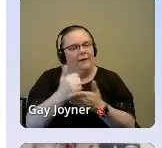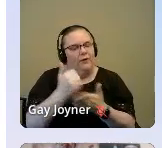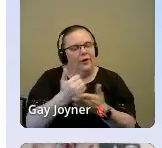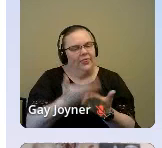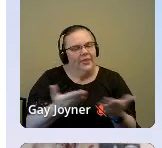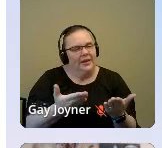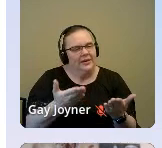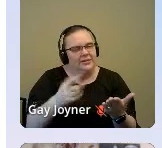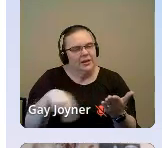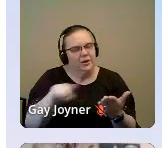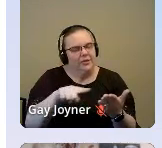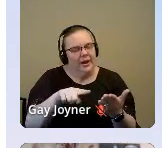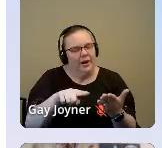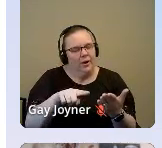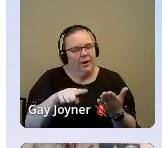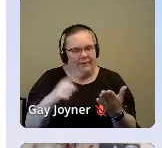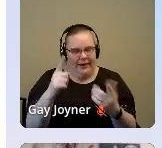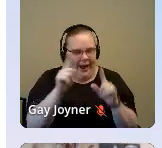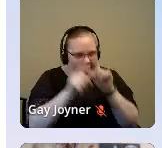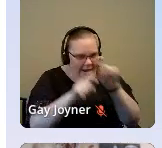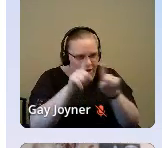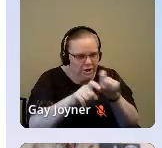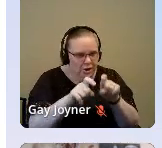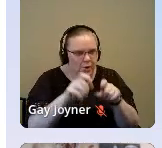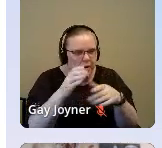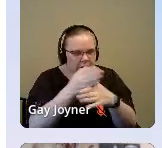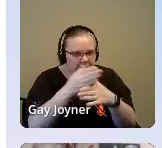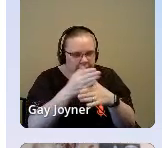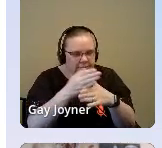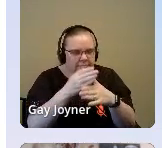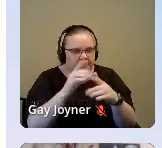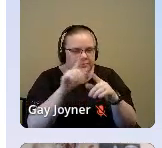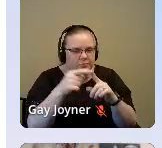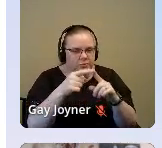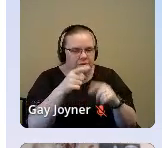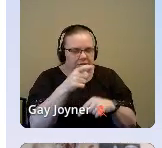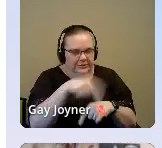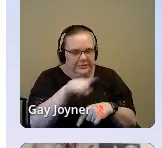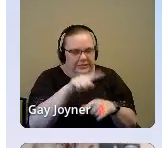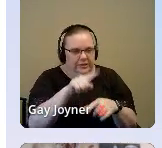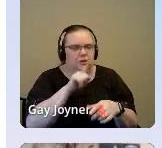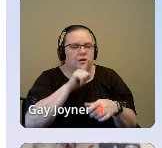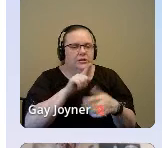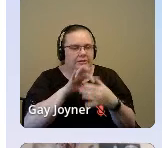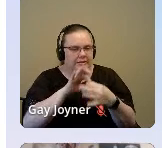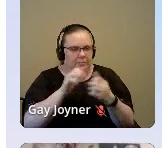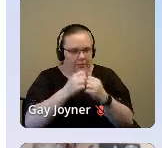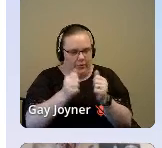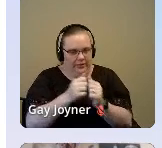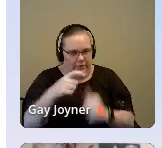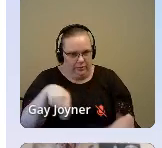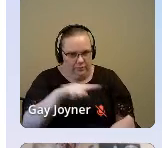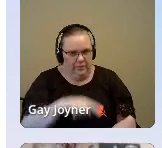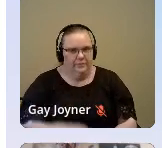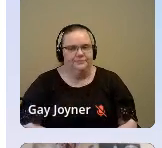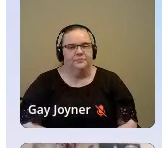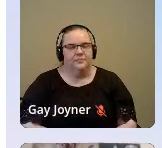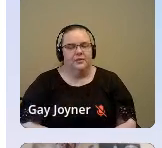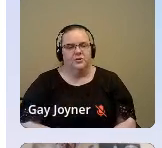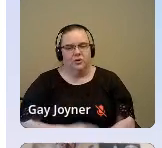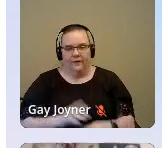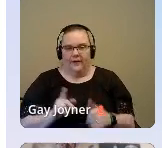said or asked when they're collaborating with you? And again, you'll have access to this. I'm going to read just a few of them. But first, hold space and listen.